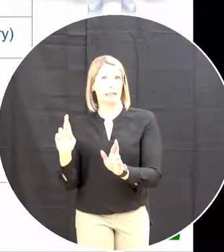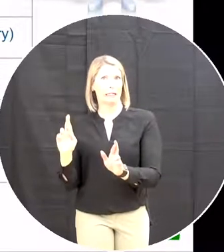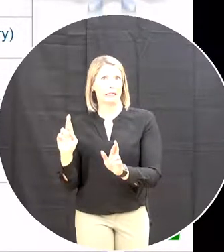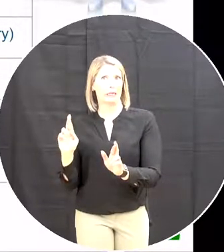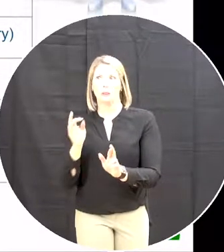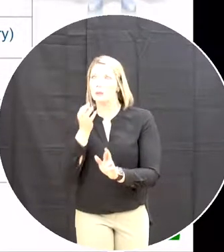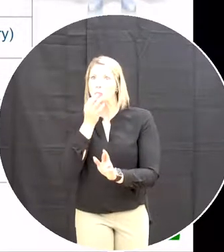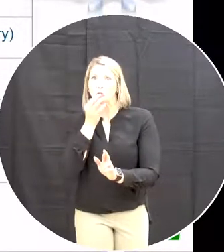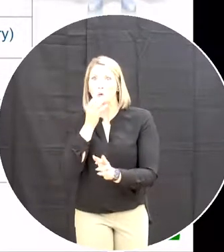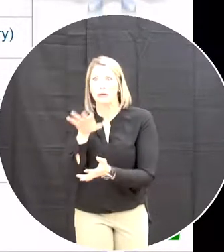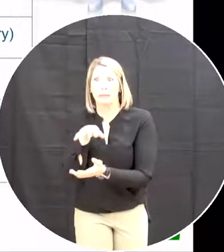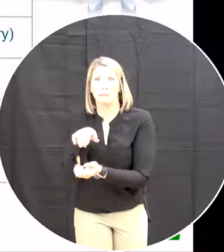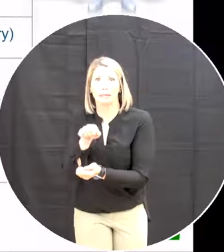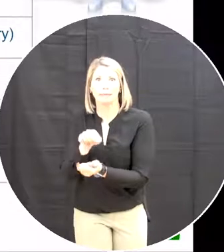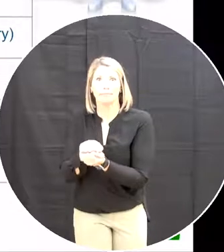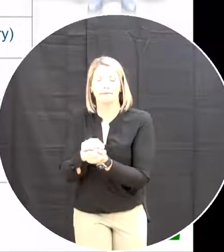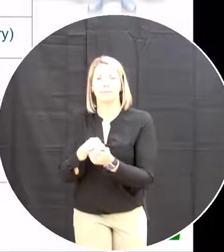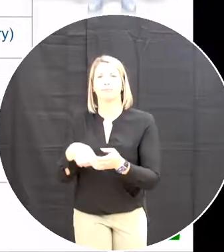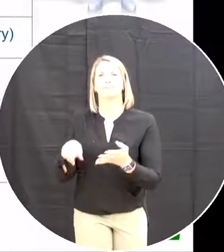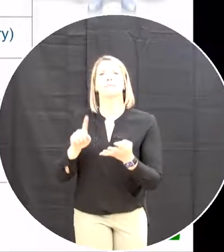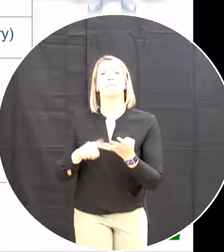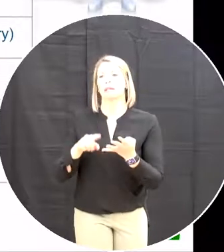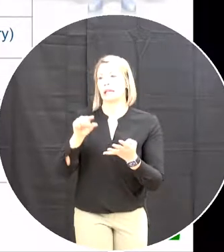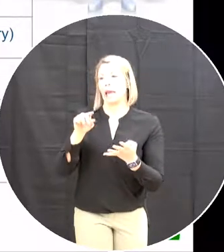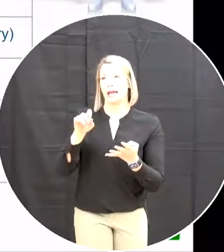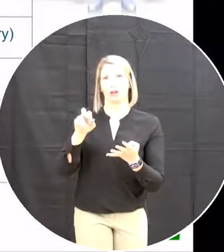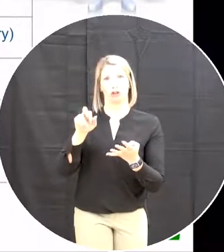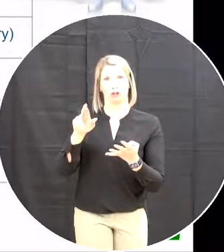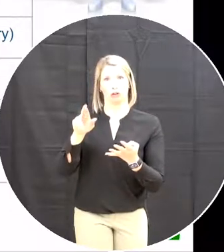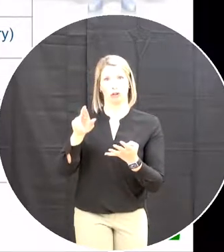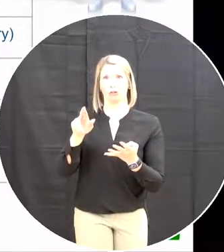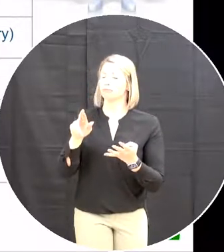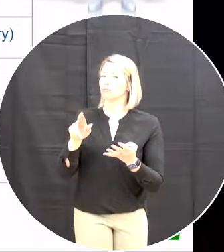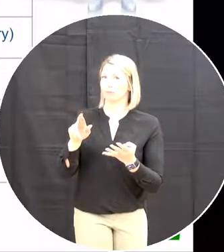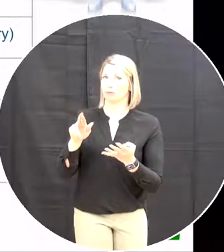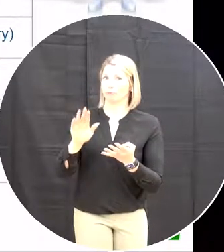anytime soon Gander Academy Work is ongoing